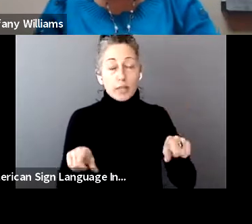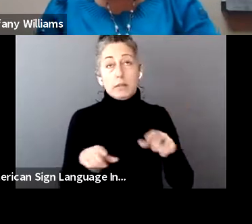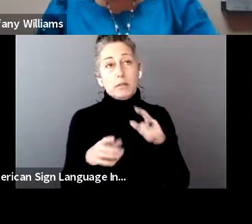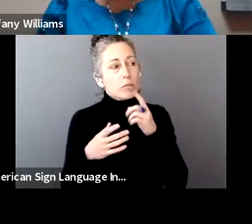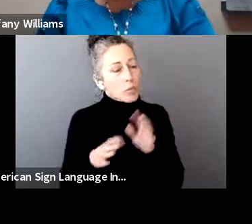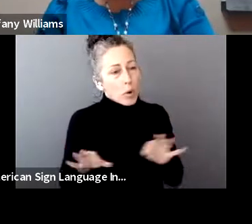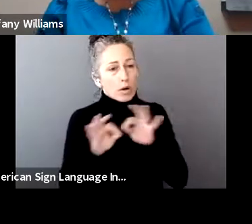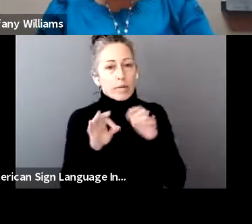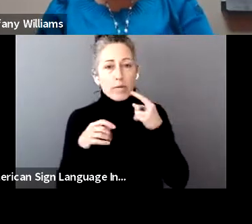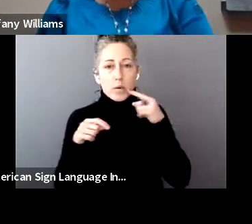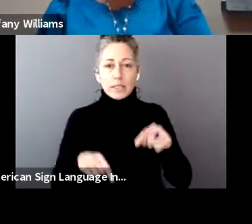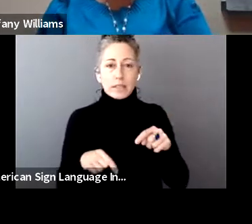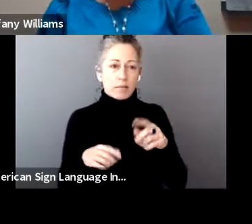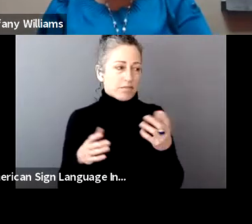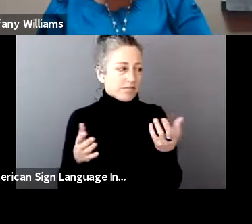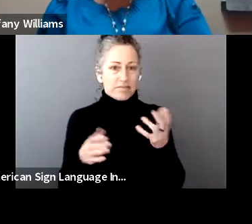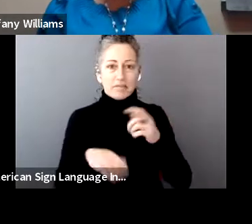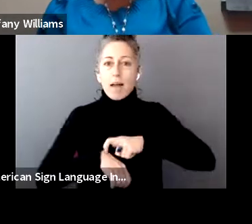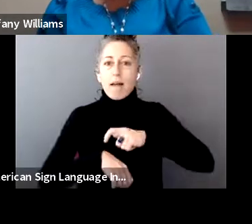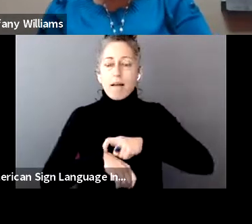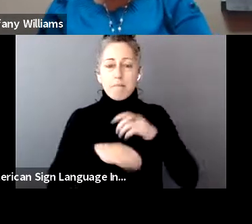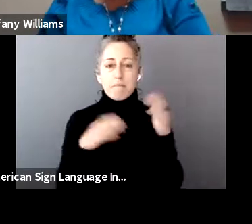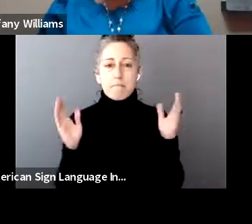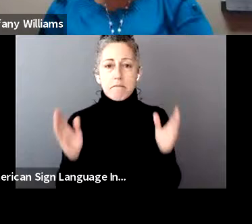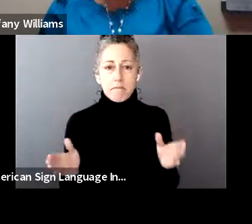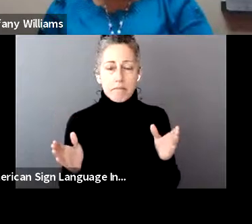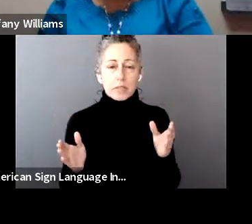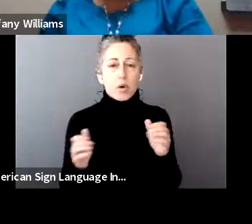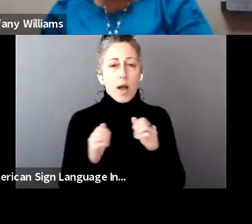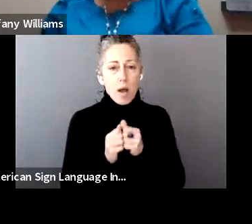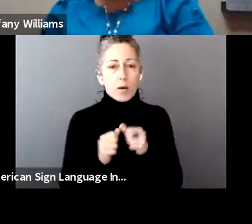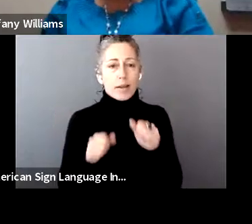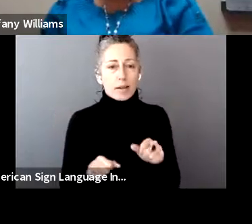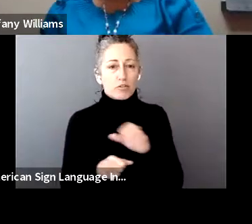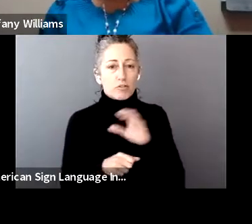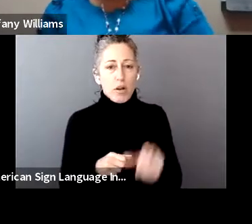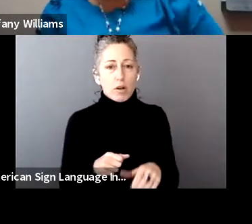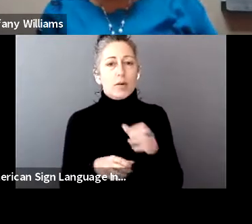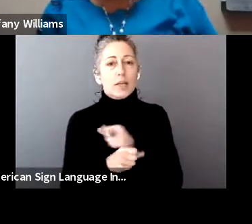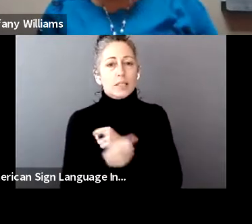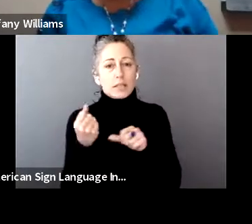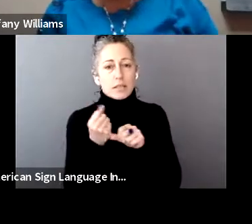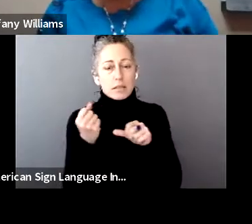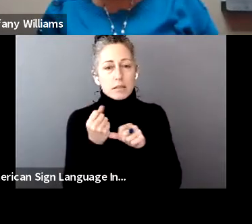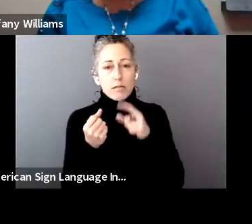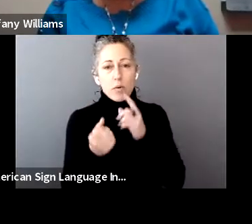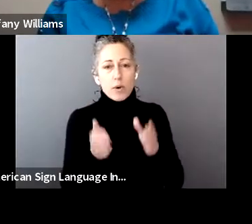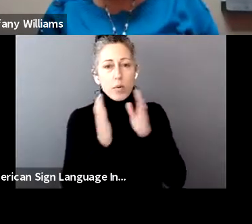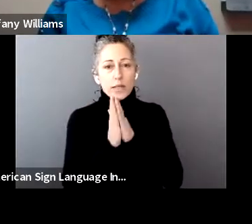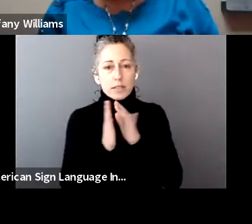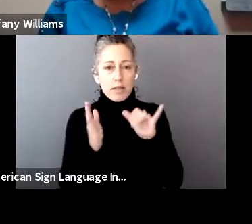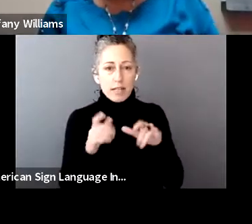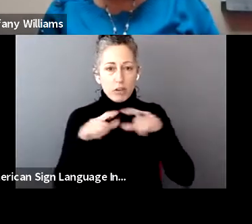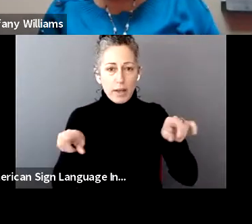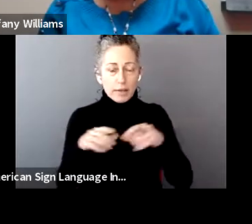about how Chicago residents can get assistance in requesting those stimulus checks this season. Yes,